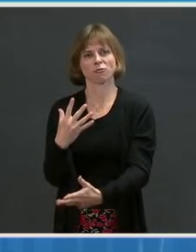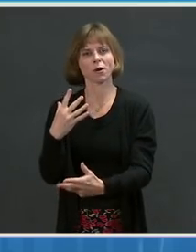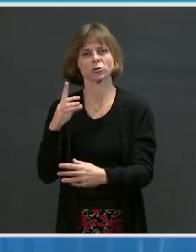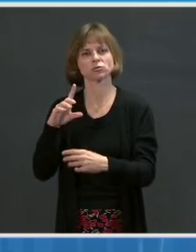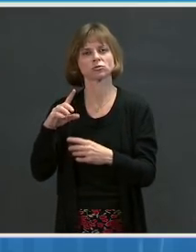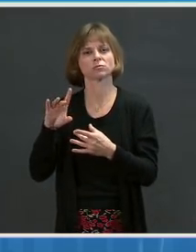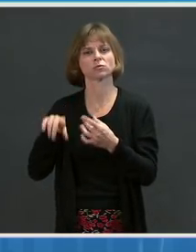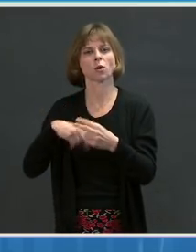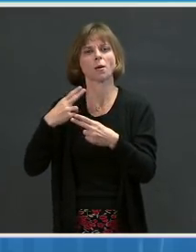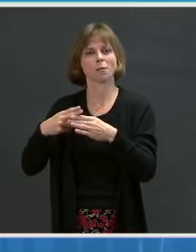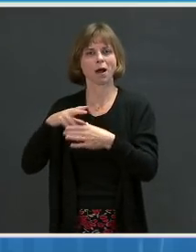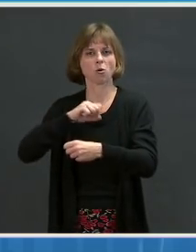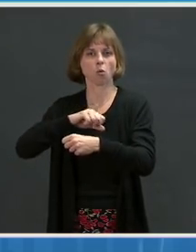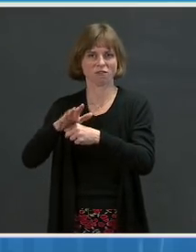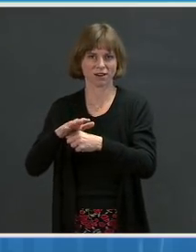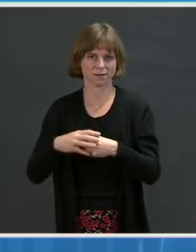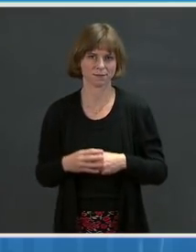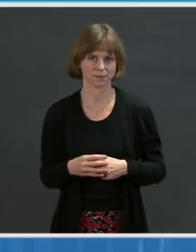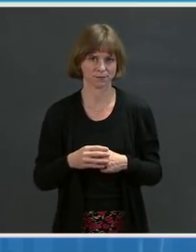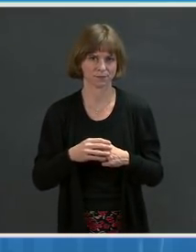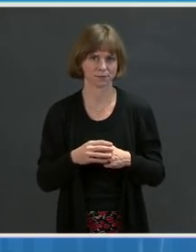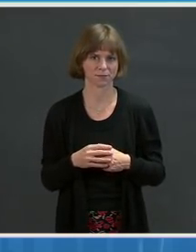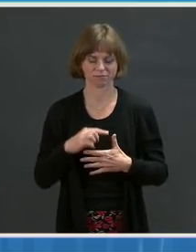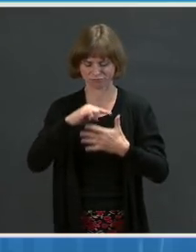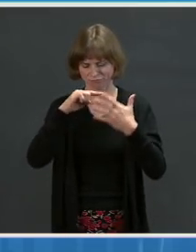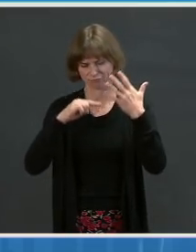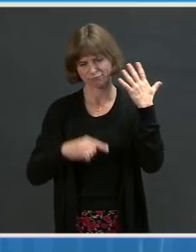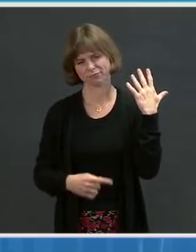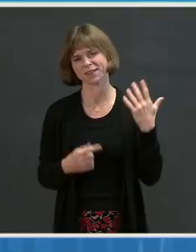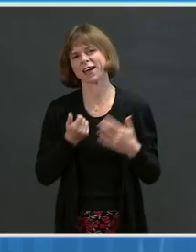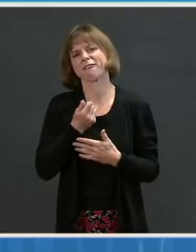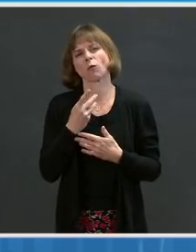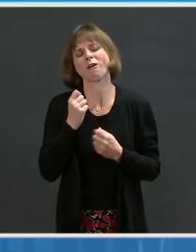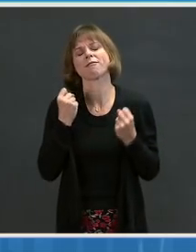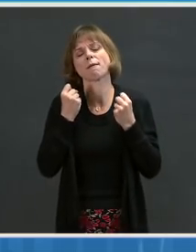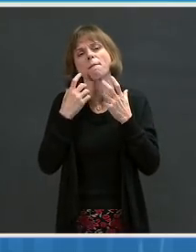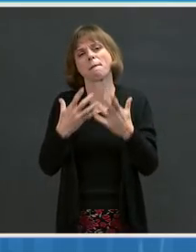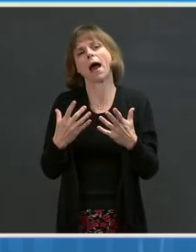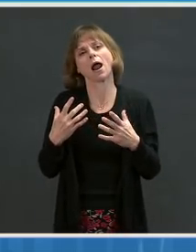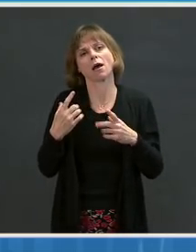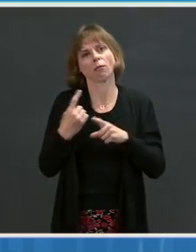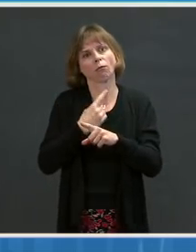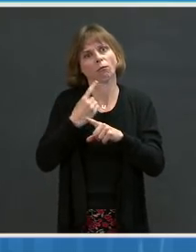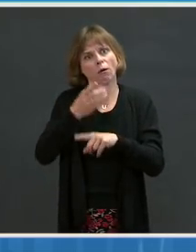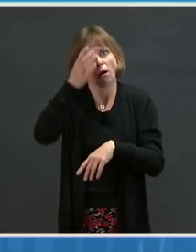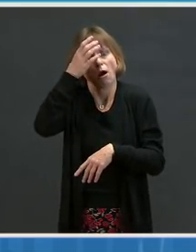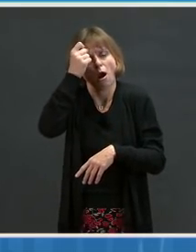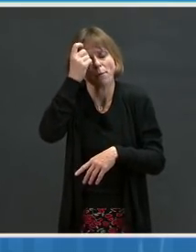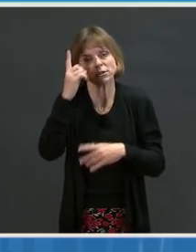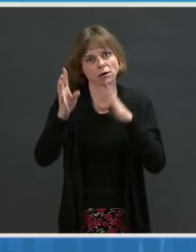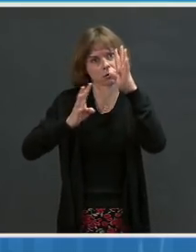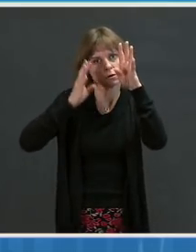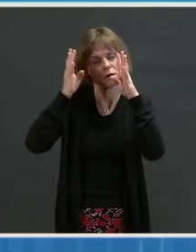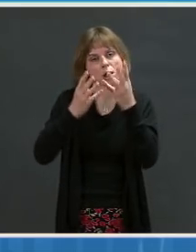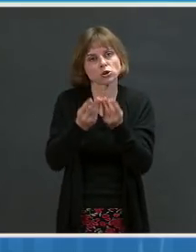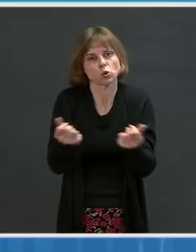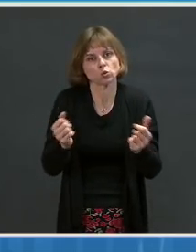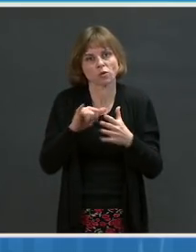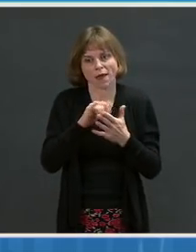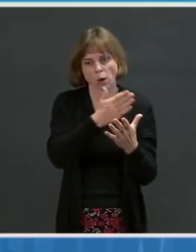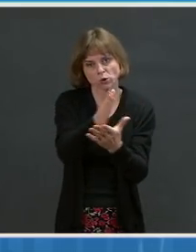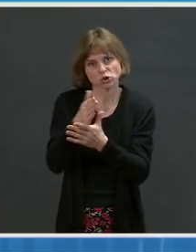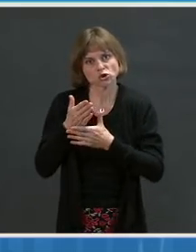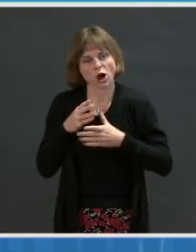-19 vaccines. These are just a few of many practical innovations and solutions shared during the